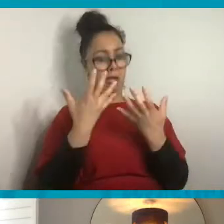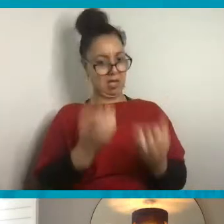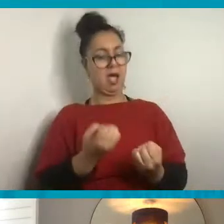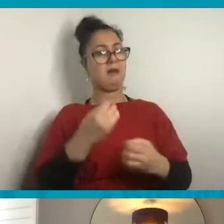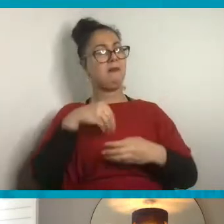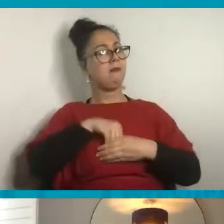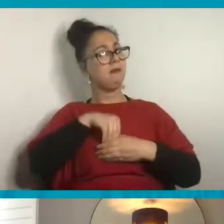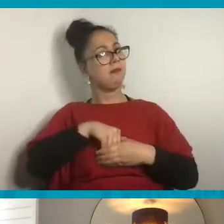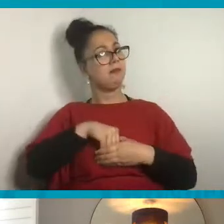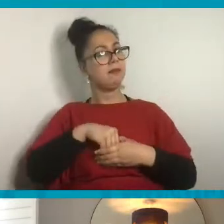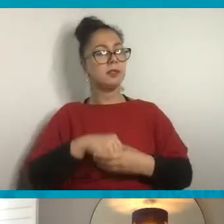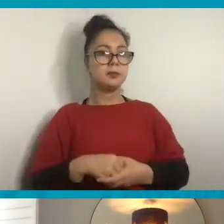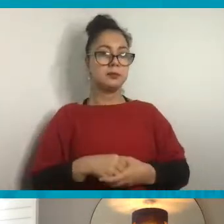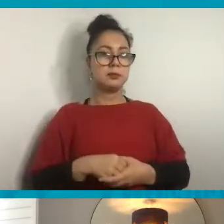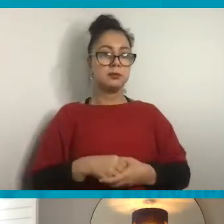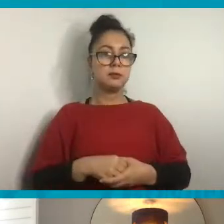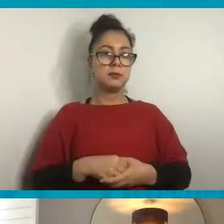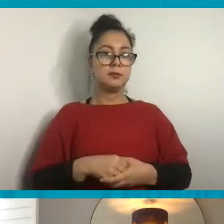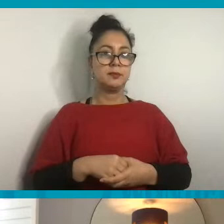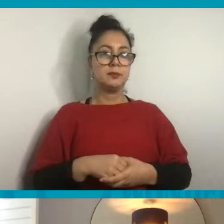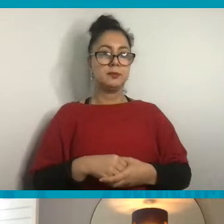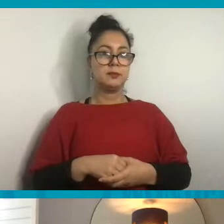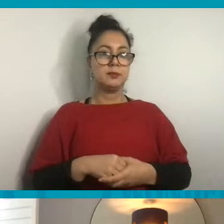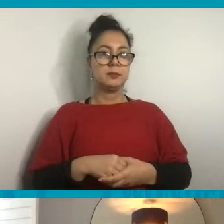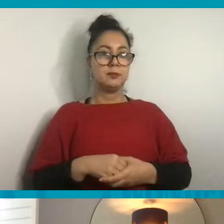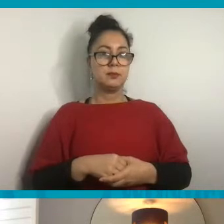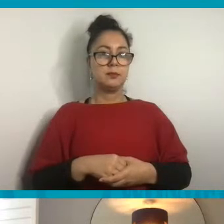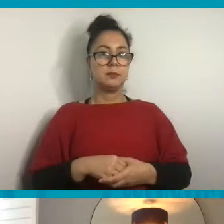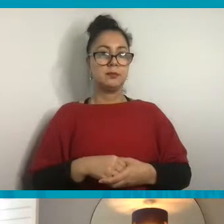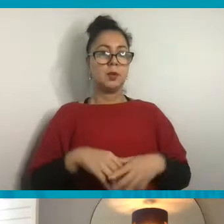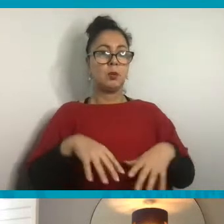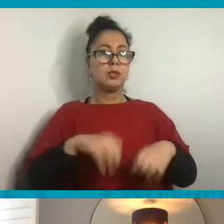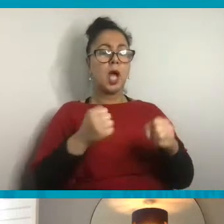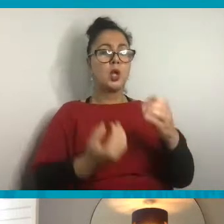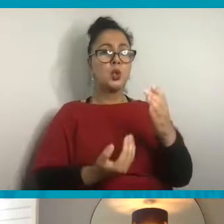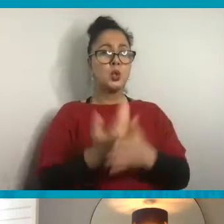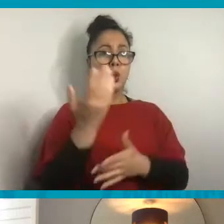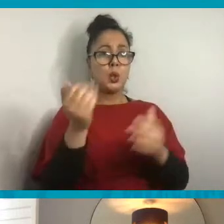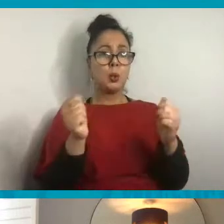And we're going to start with a new piece of paper.